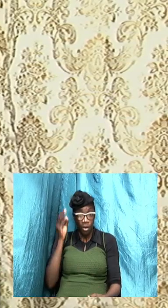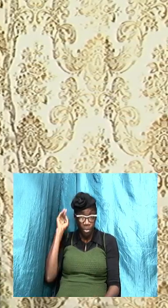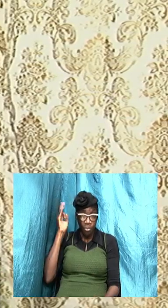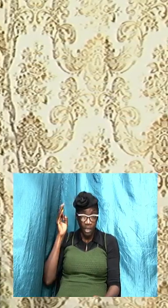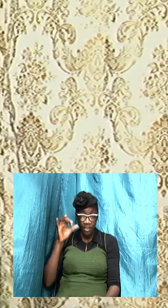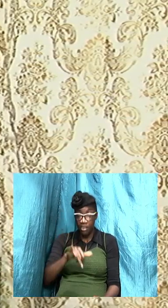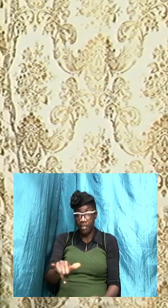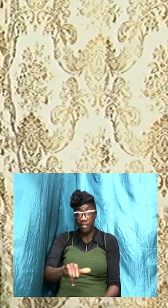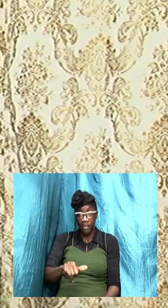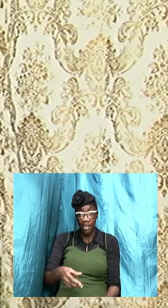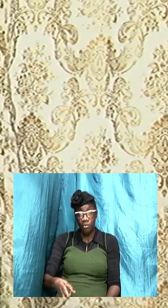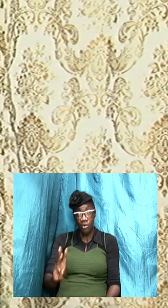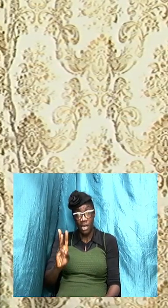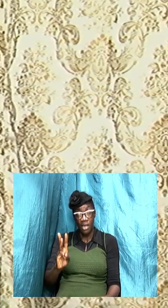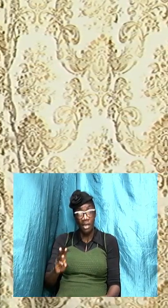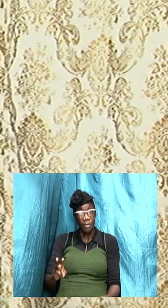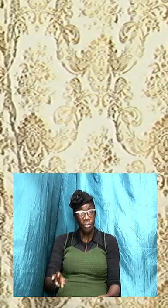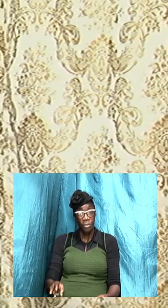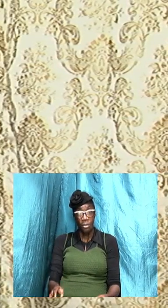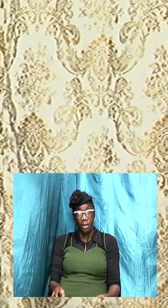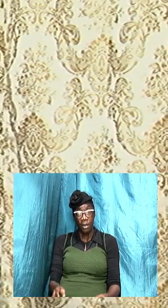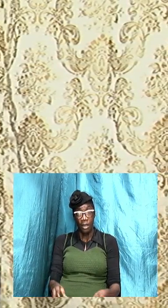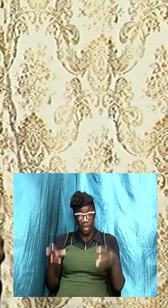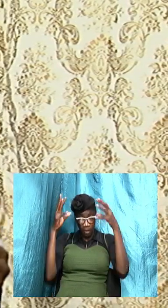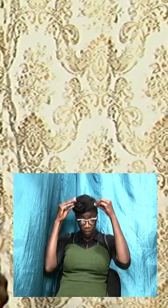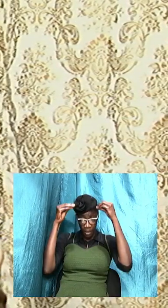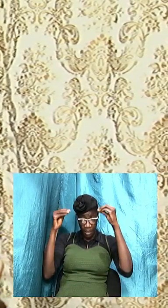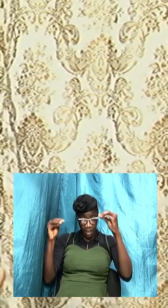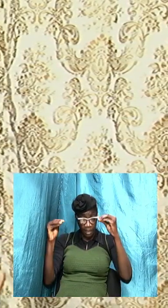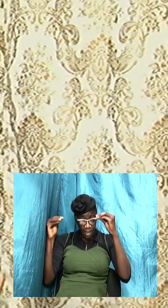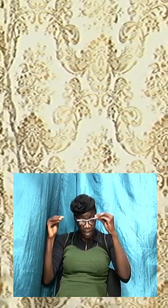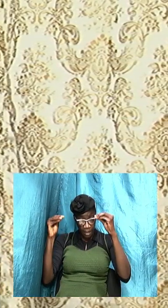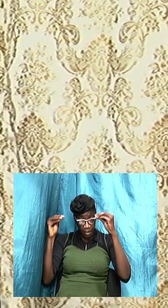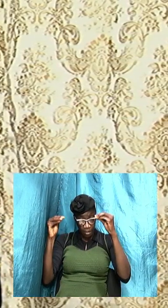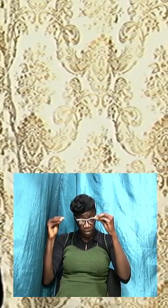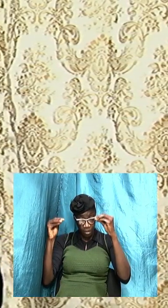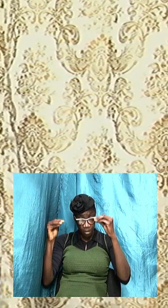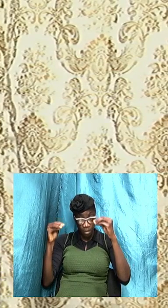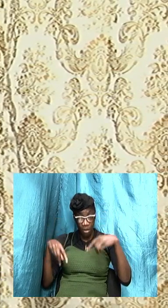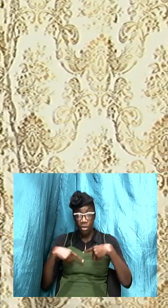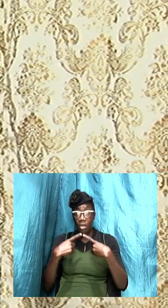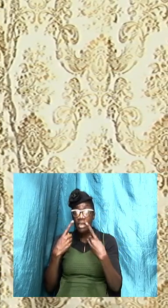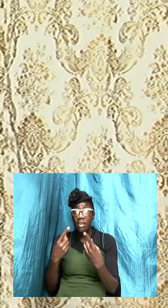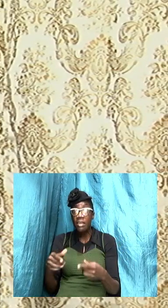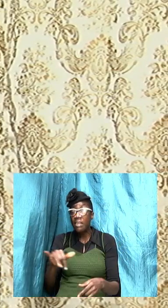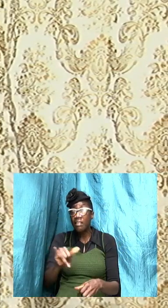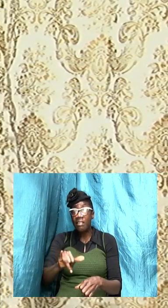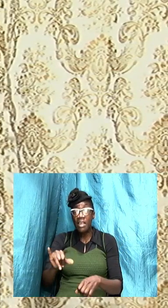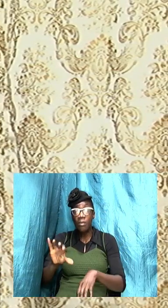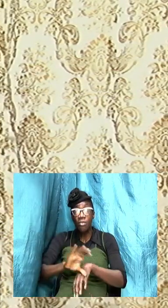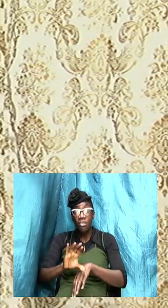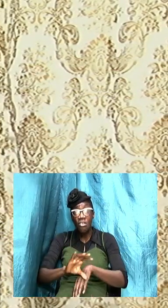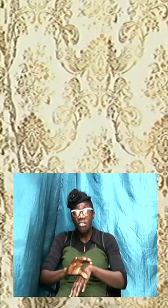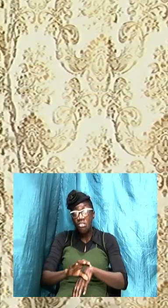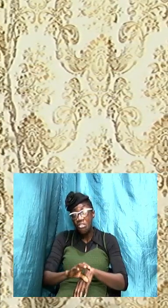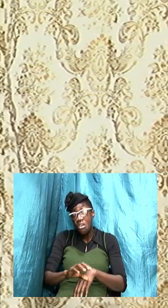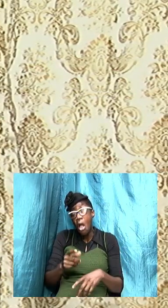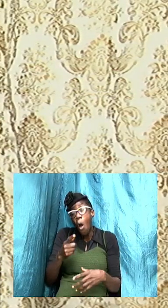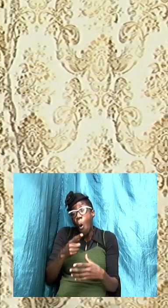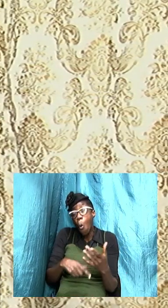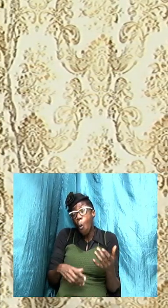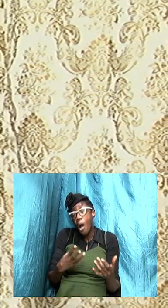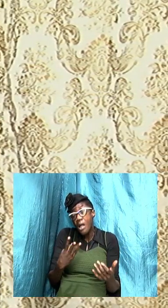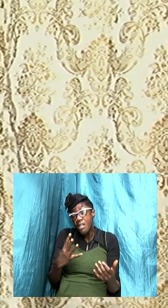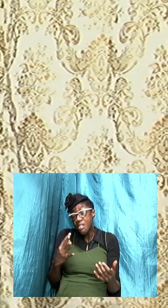way we all you know teach the same way we go to the same seminaries and in essence what these folks are